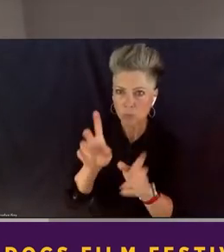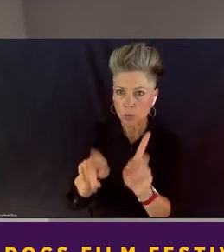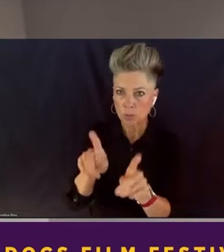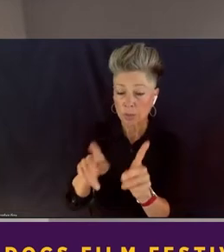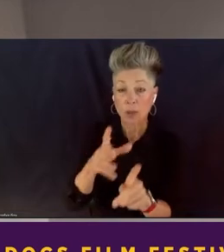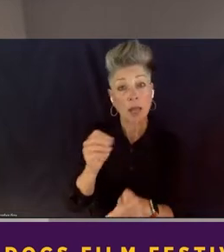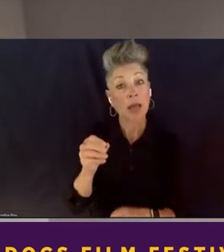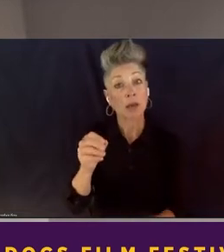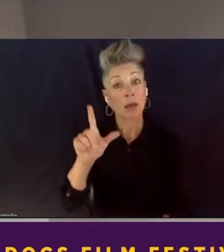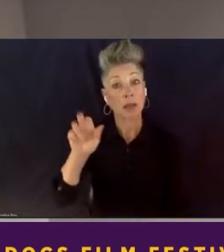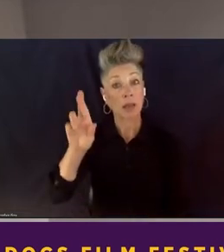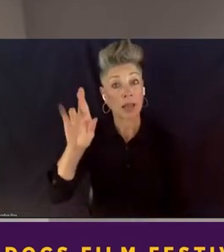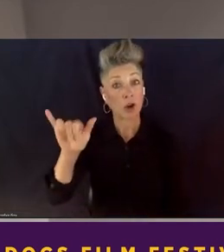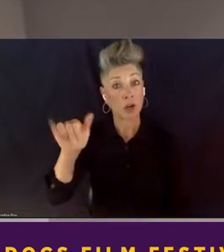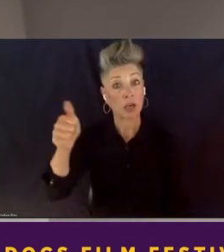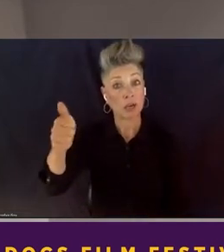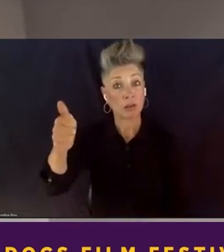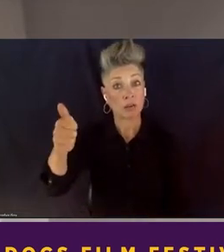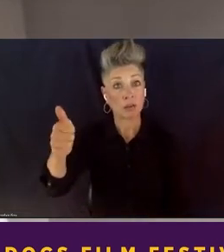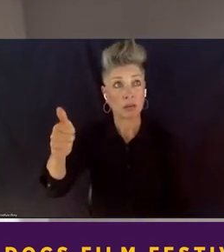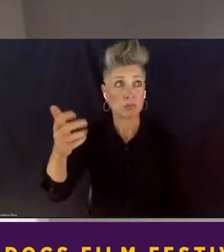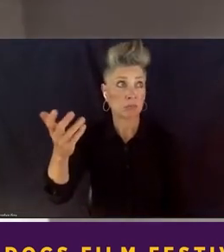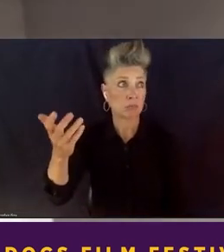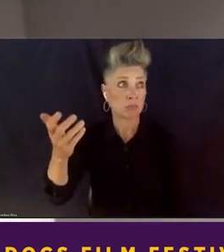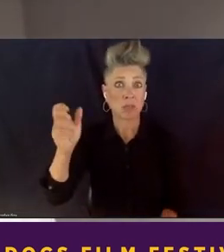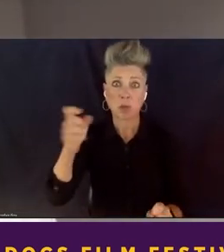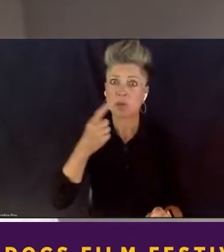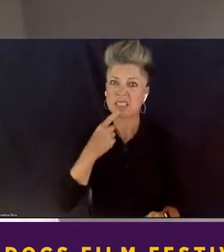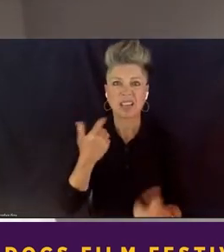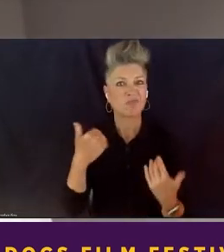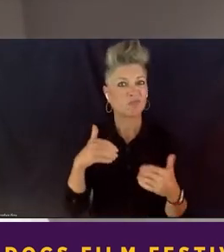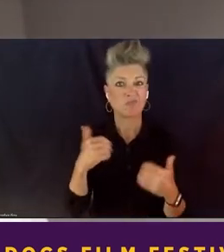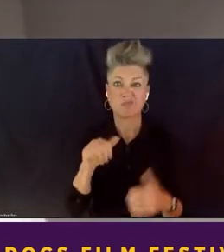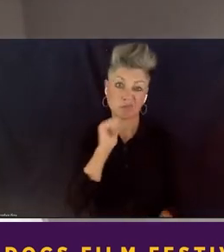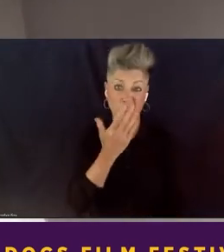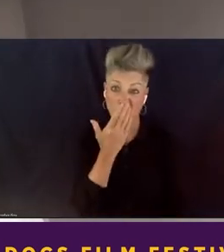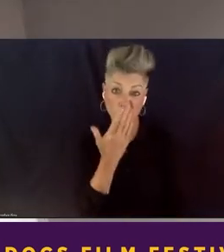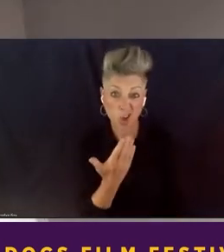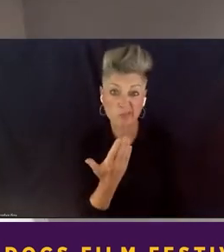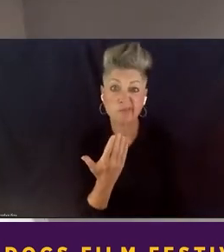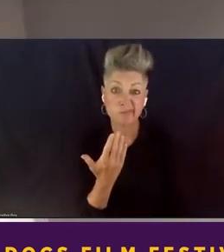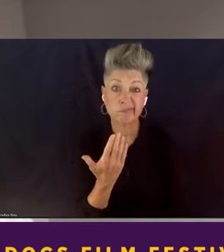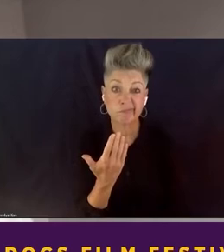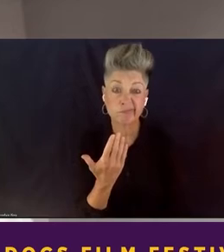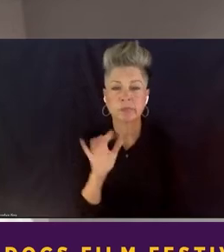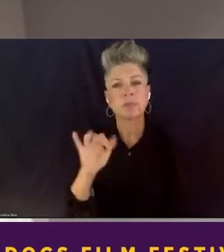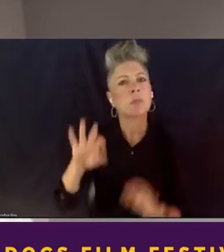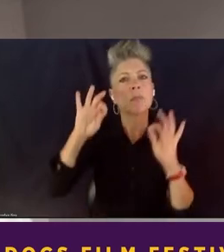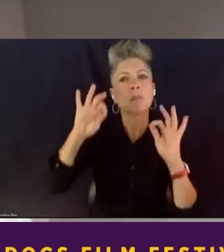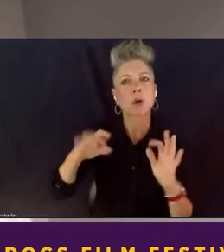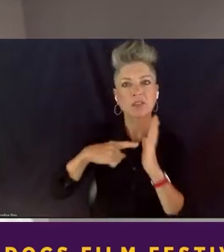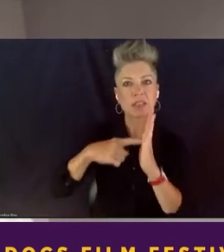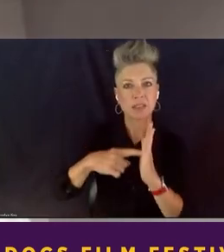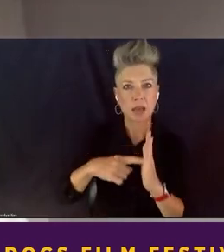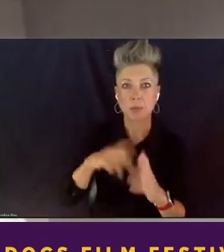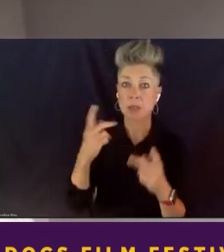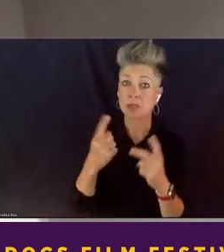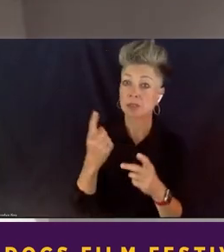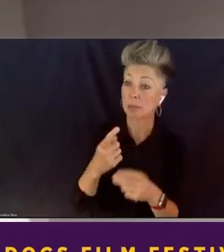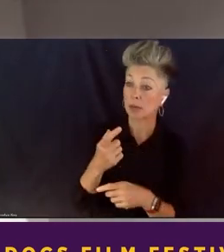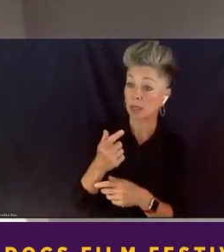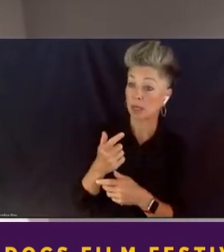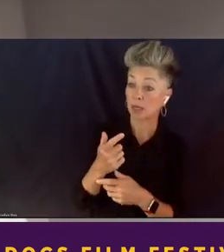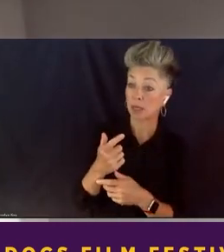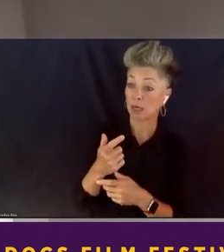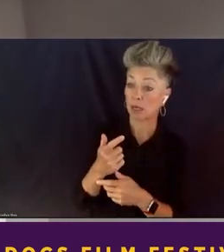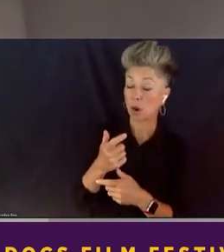to say that that was a, not a great performance by him, and I think that's a perfect example of somebody who watches that and says, okay, I know that I need to meet